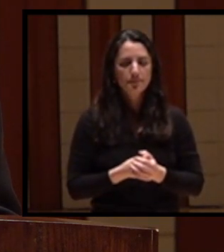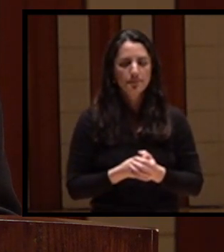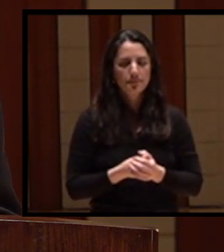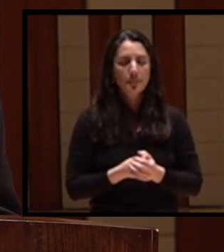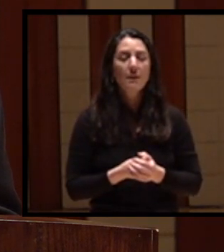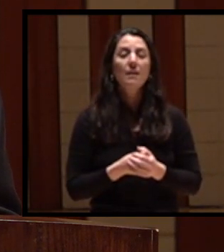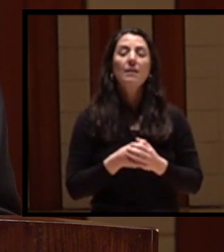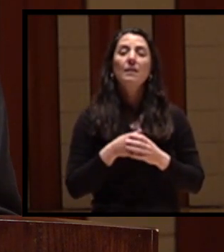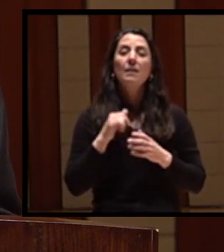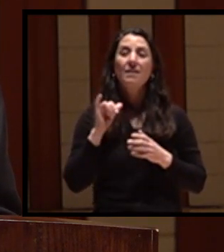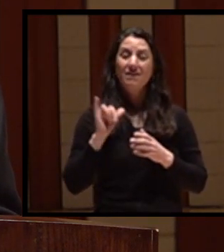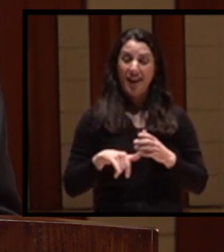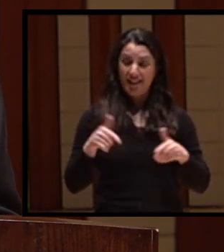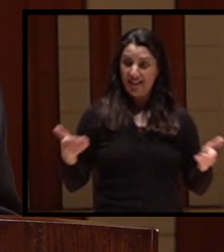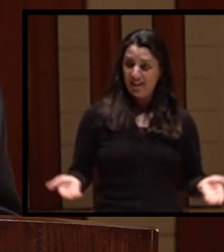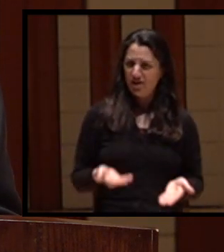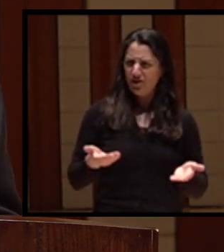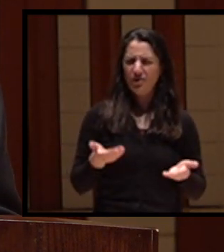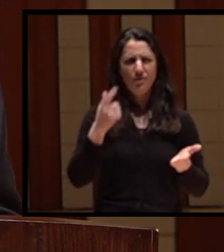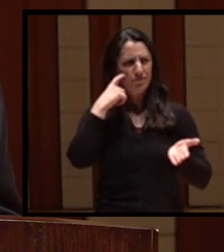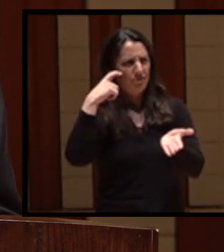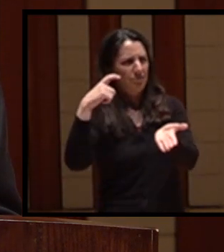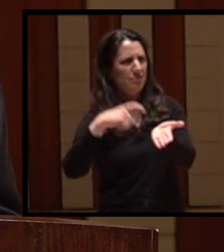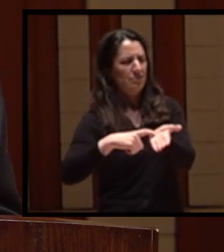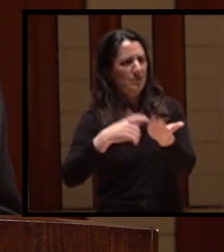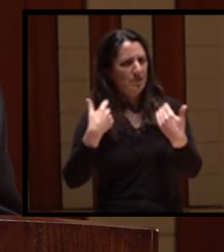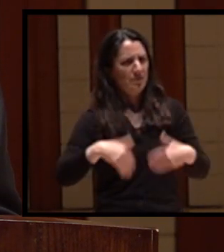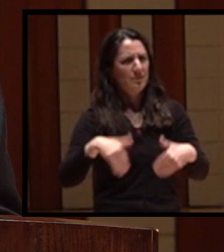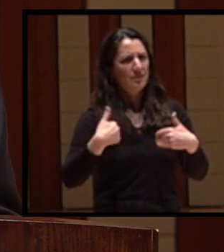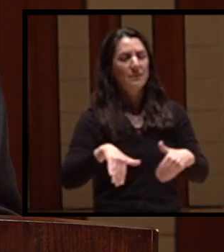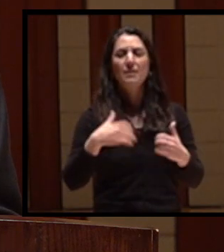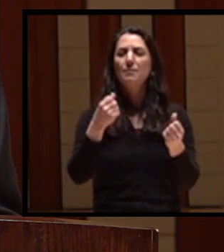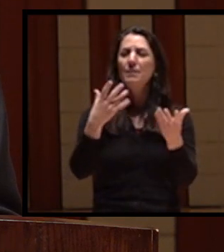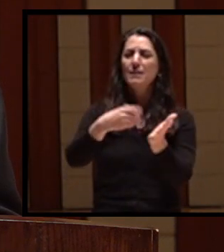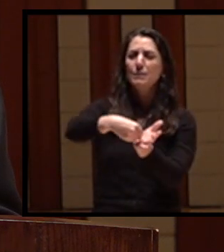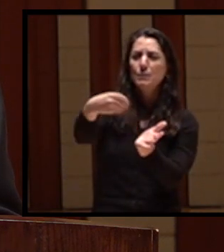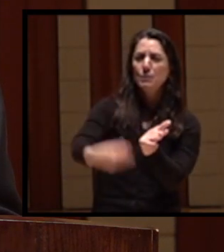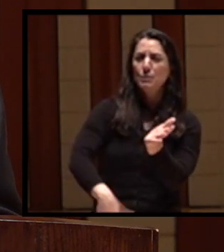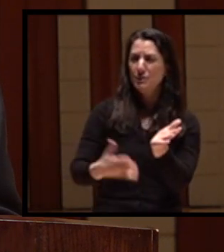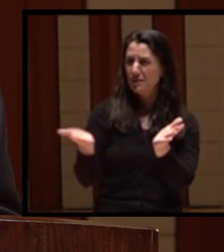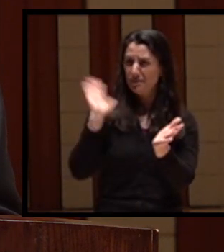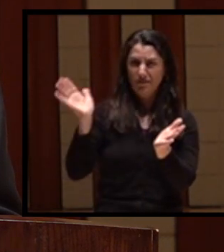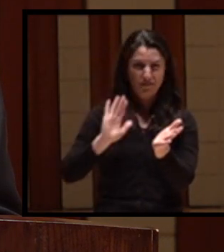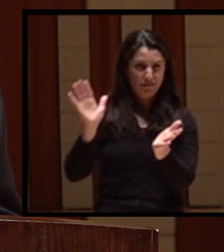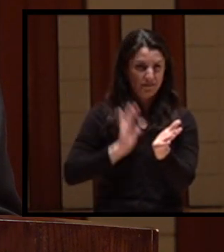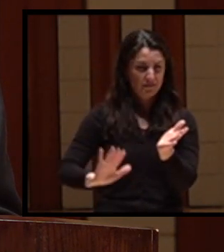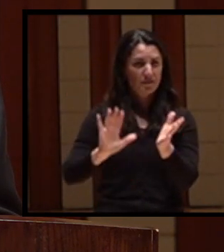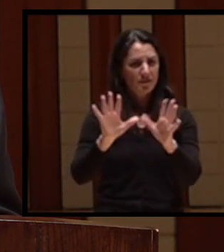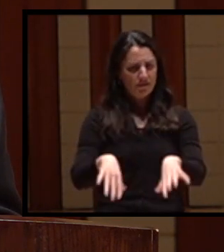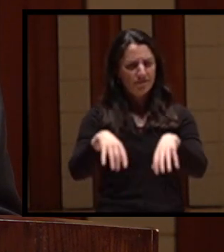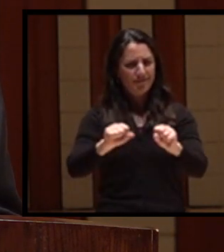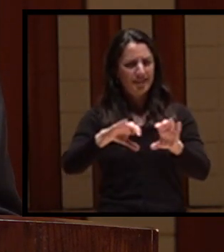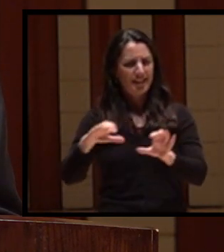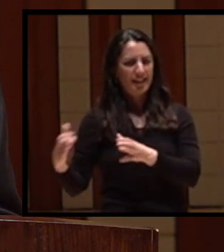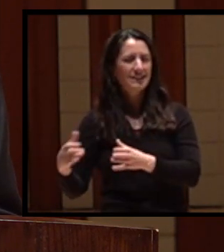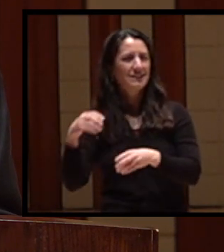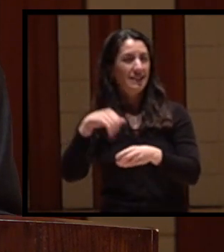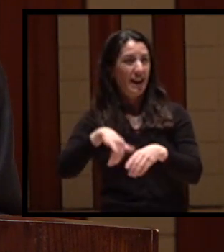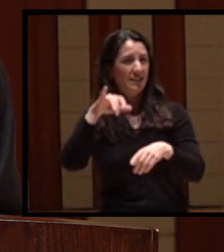specifically through the disregarded narratives of the students who attended the Indian Manual Labor Training School.